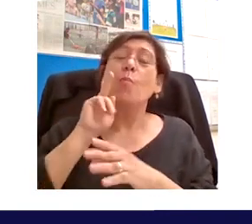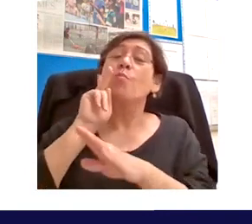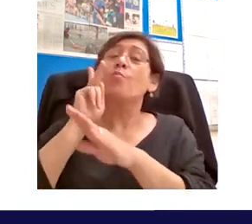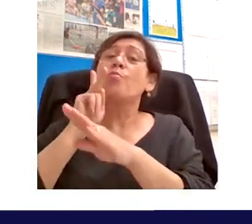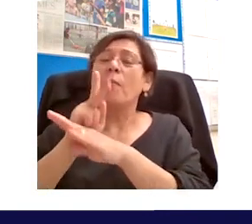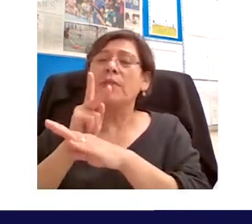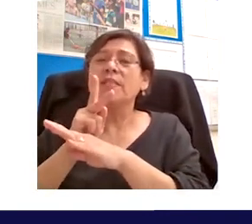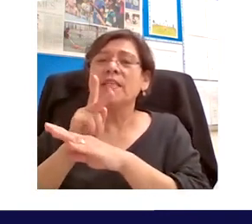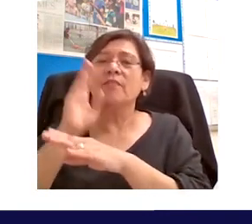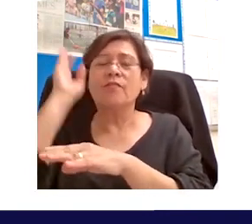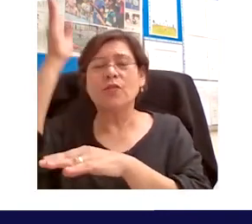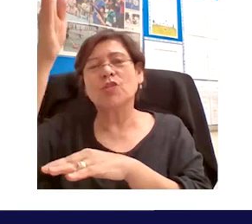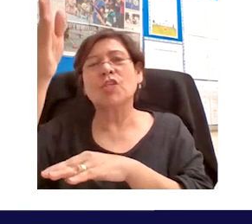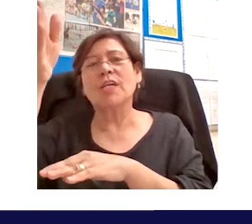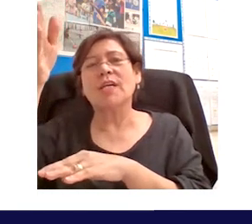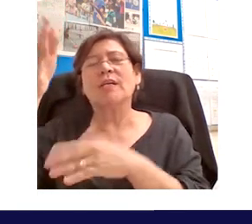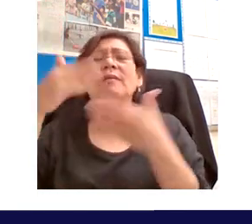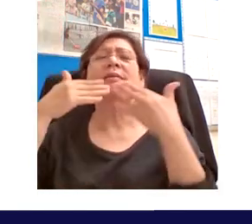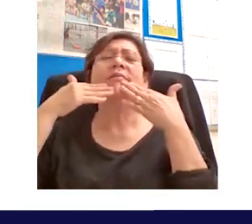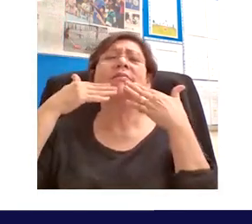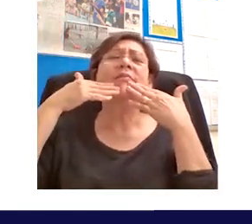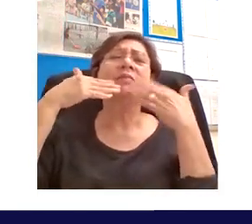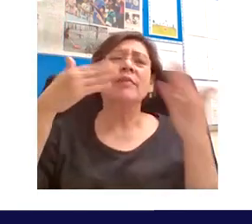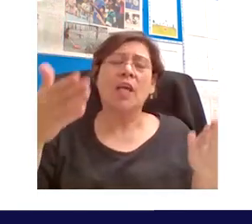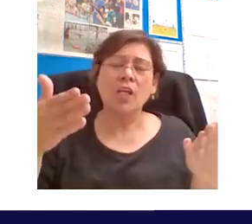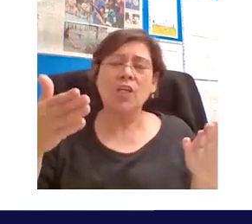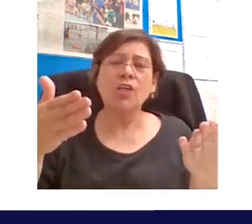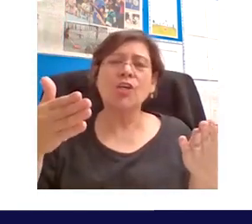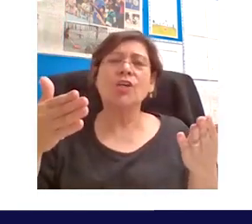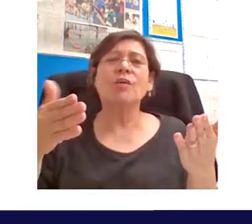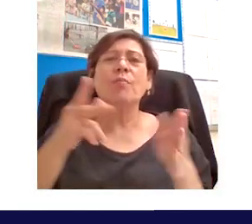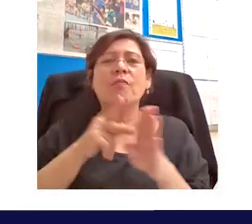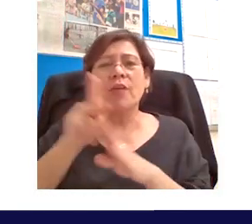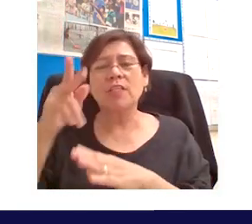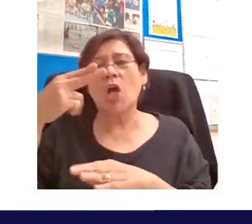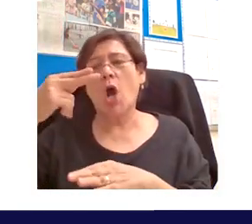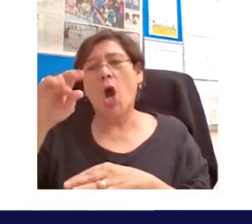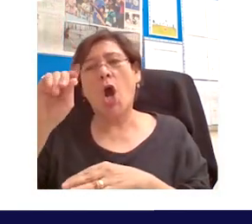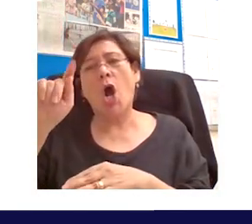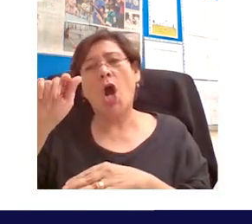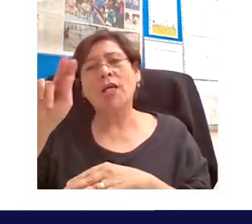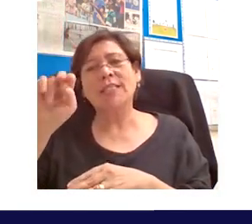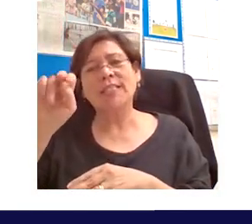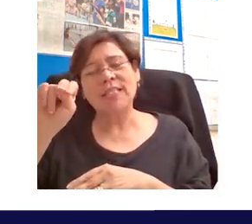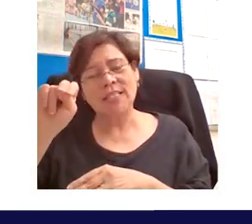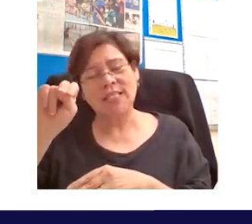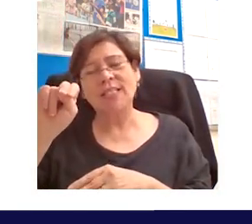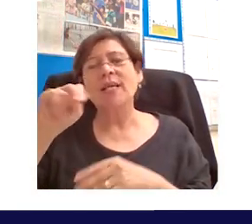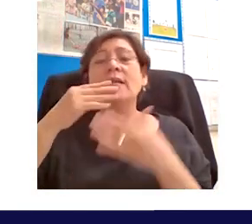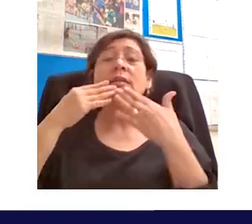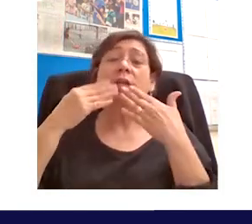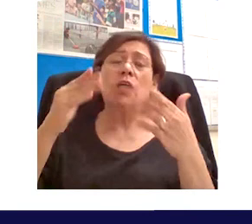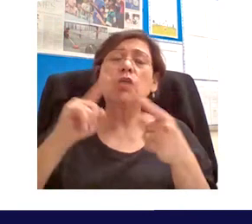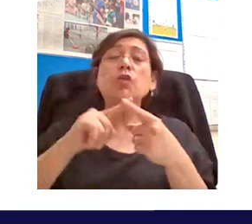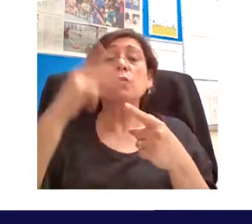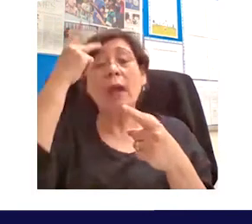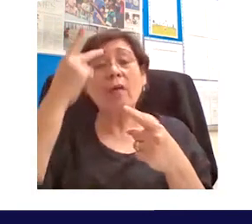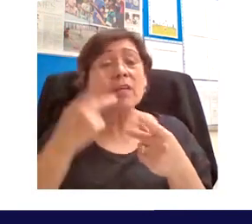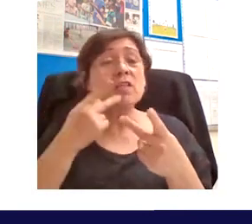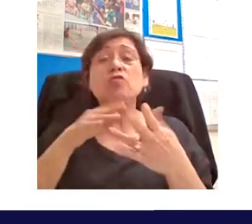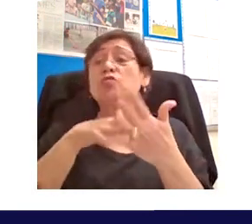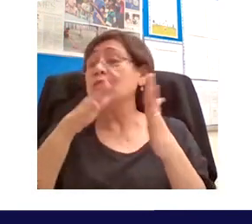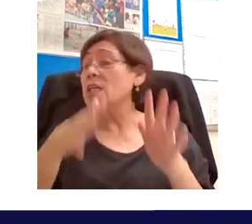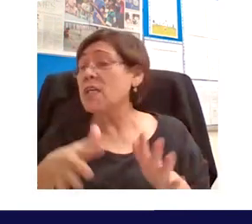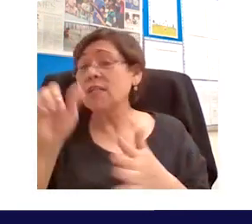thank you professor hodson i'm afraid that's all that we have the time for today to students out there to parents and academics in the audience